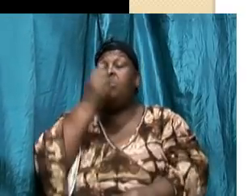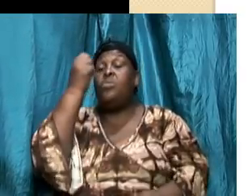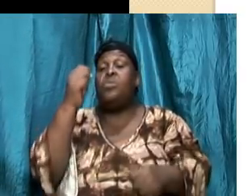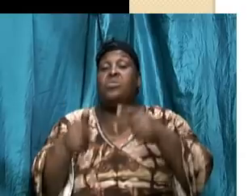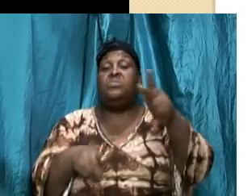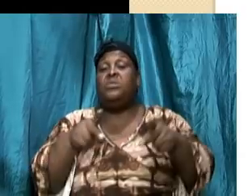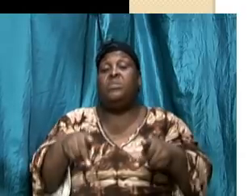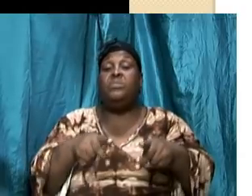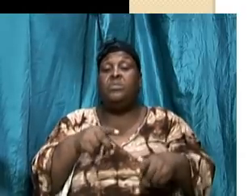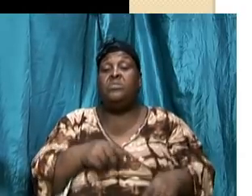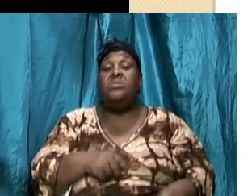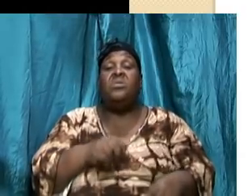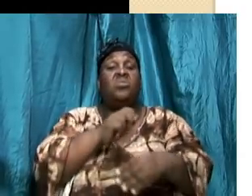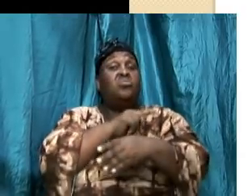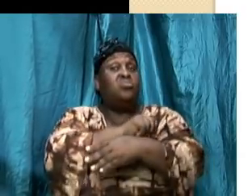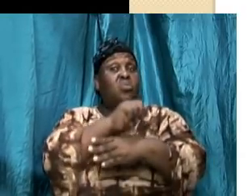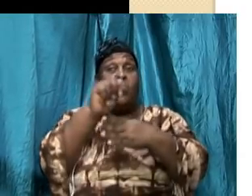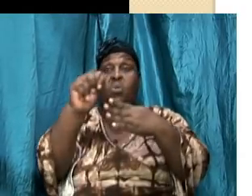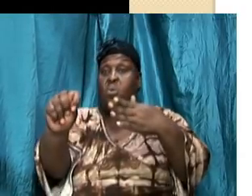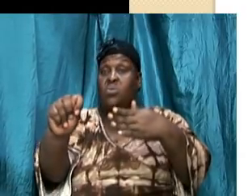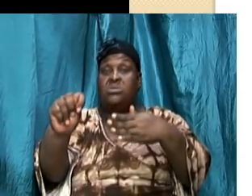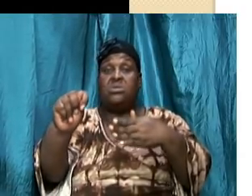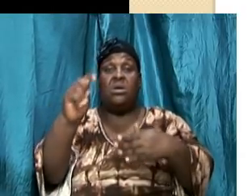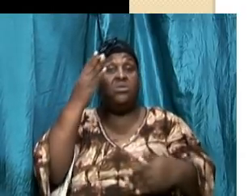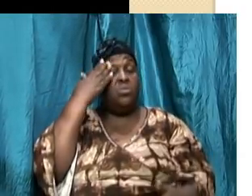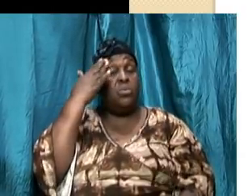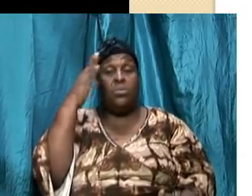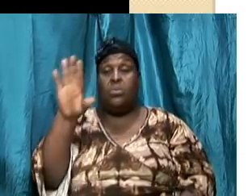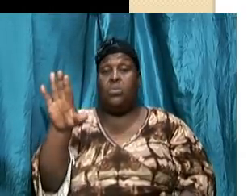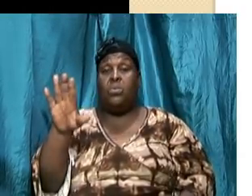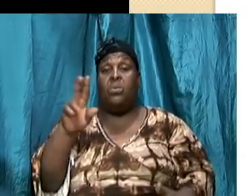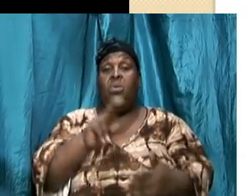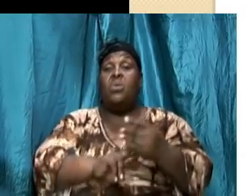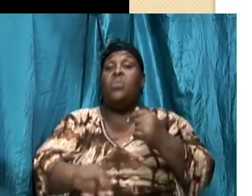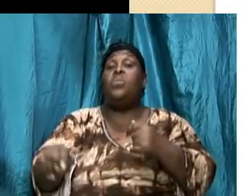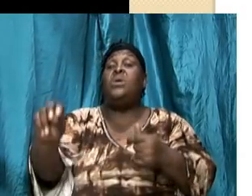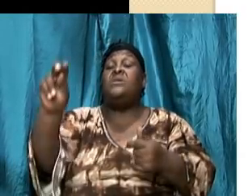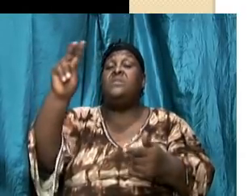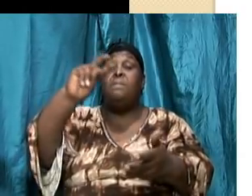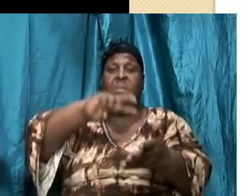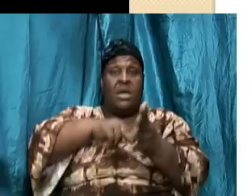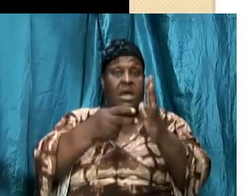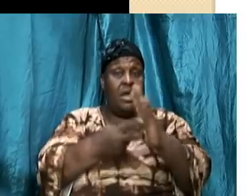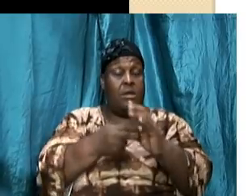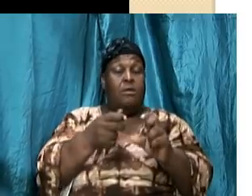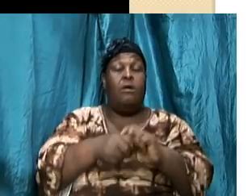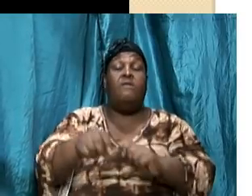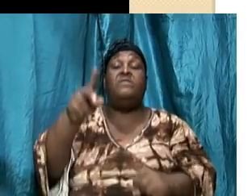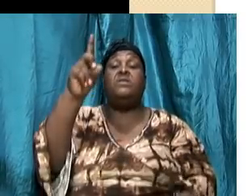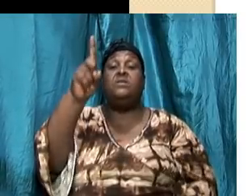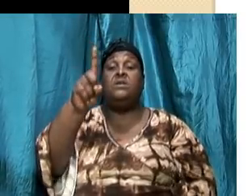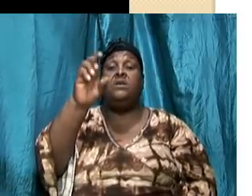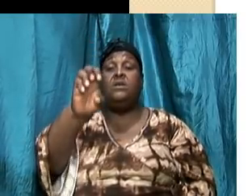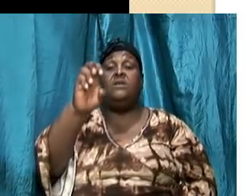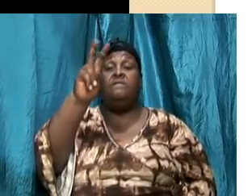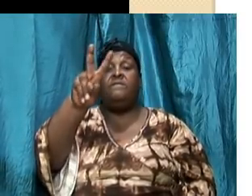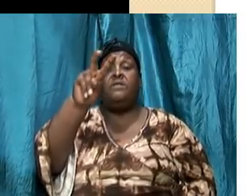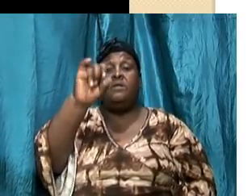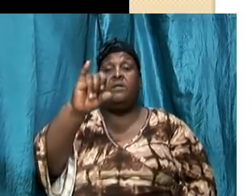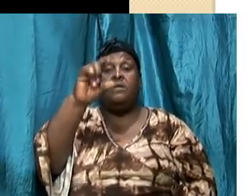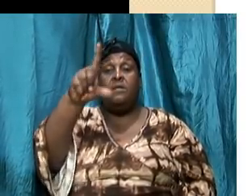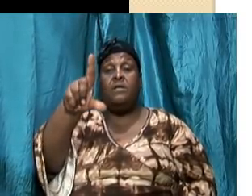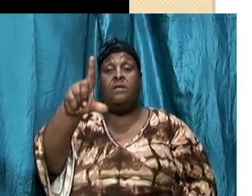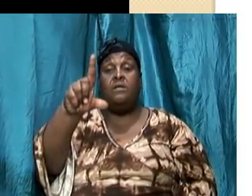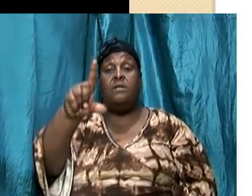unaware of what the term devil means and where it is derived from it is derived